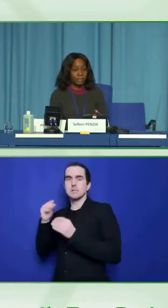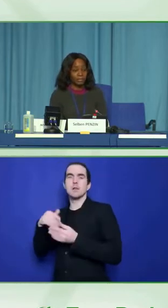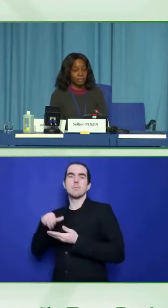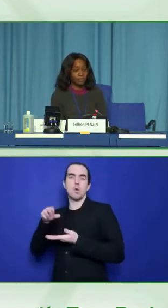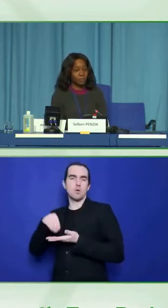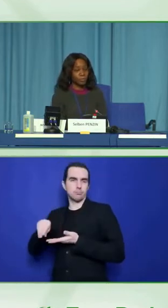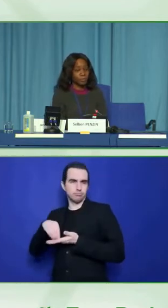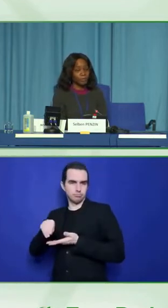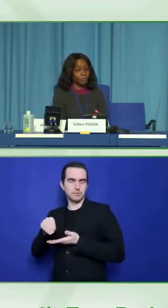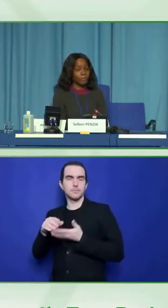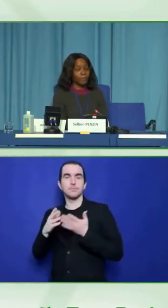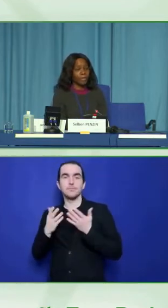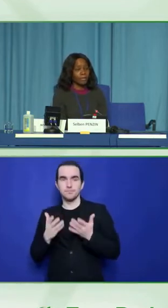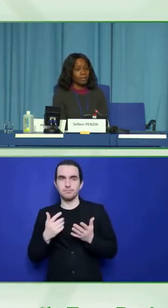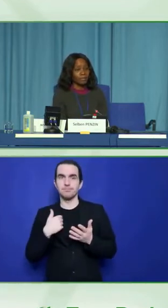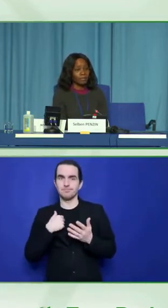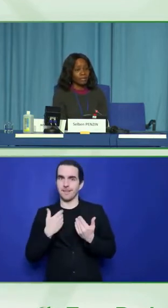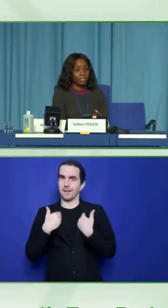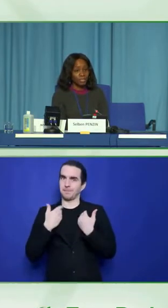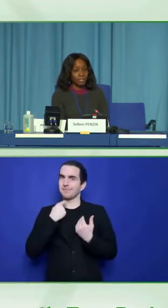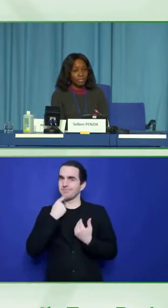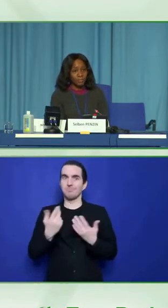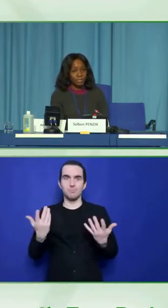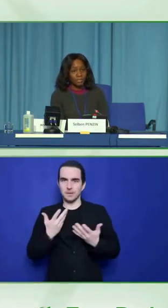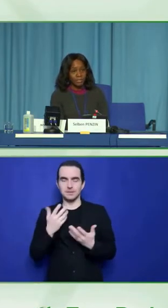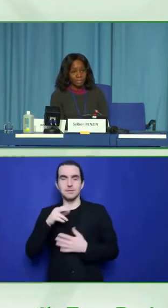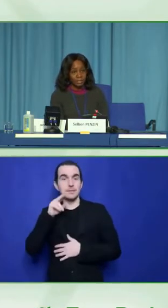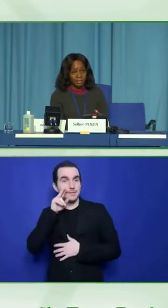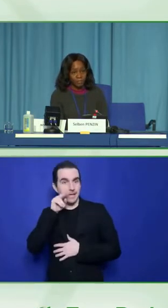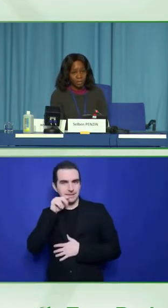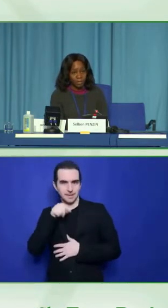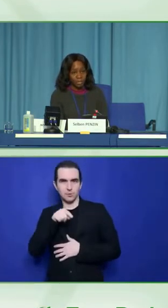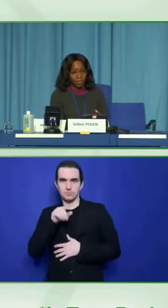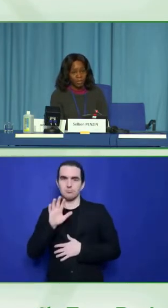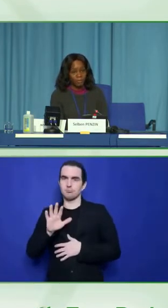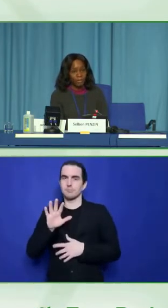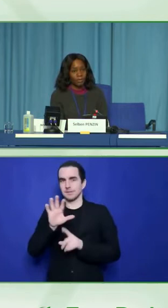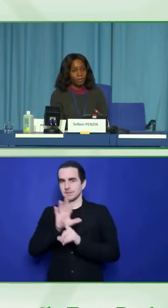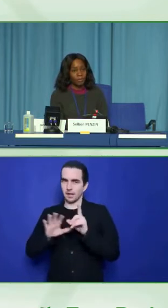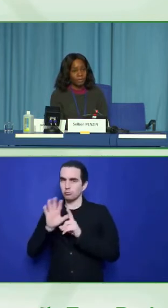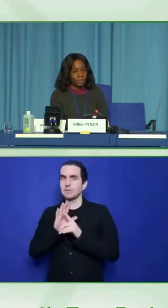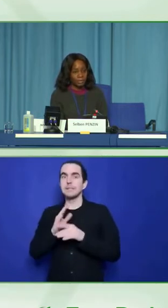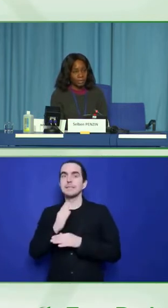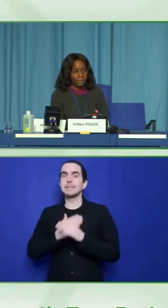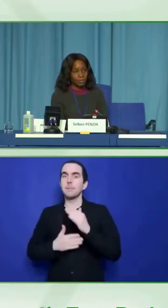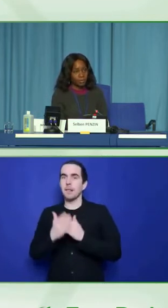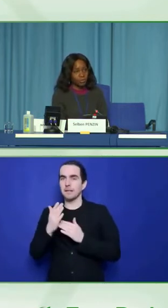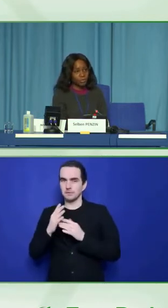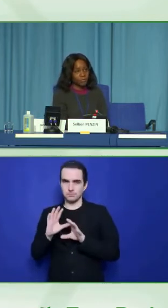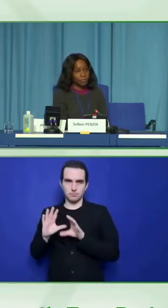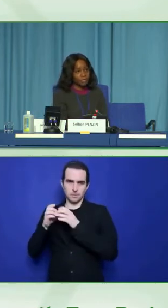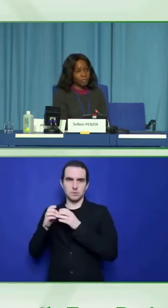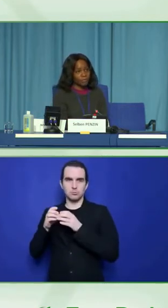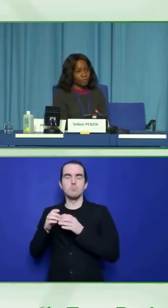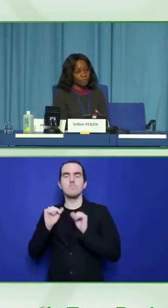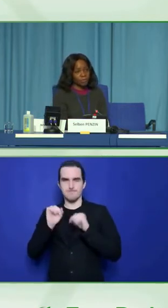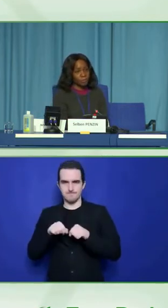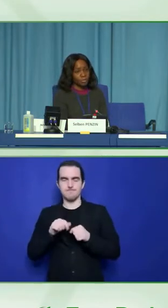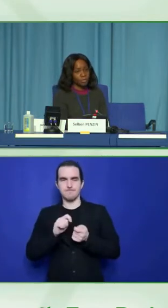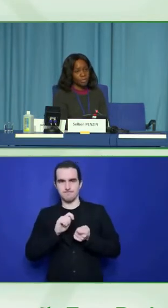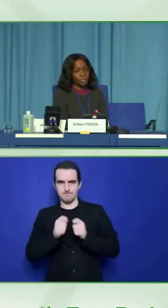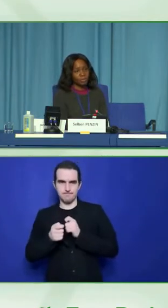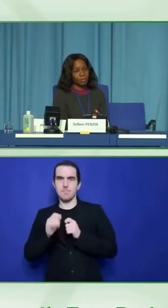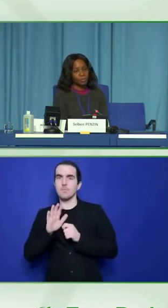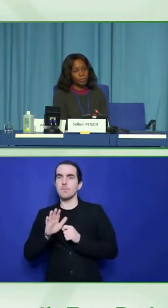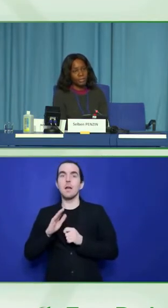develop national disability standards for in Nigeria. It has gone through its first draft